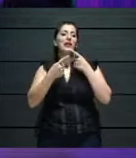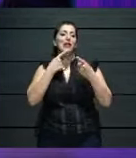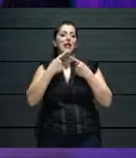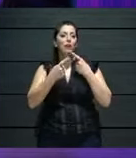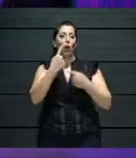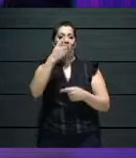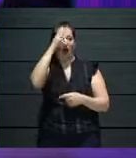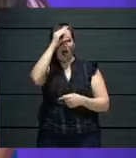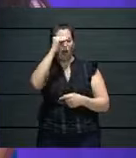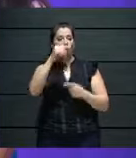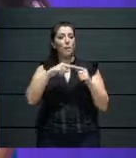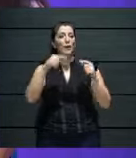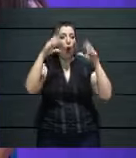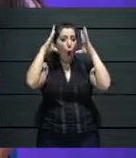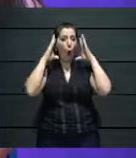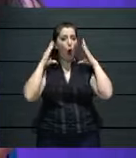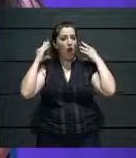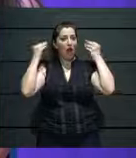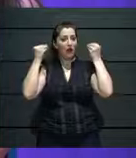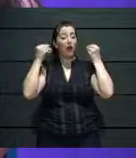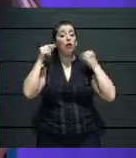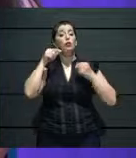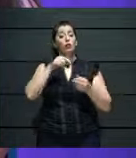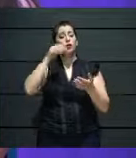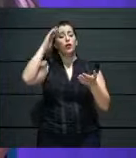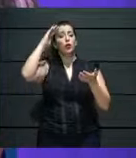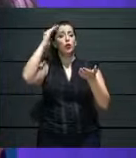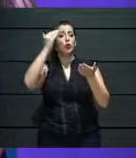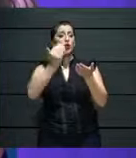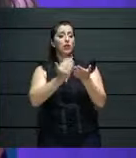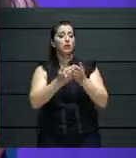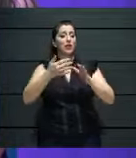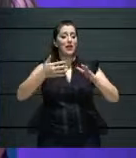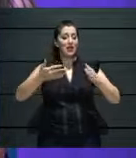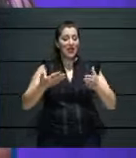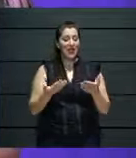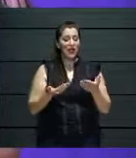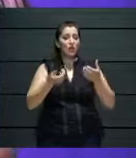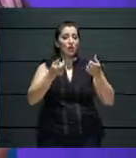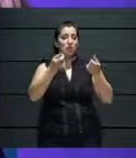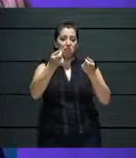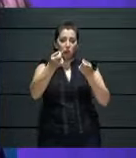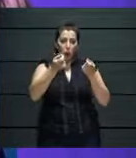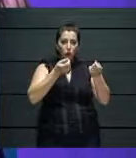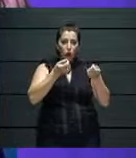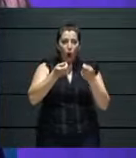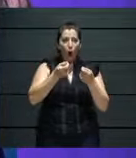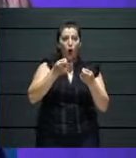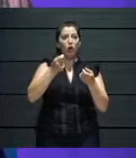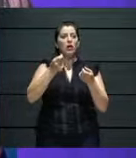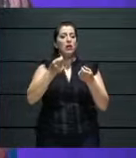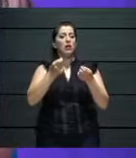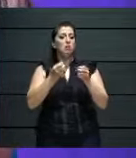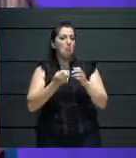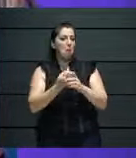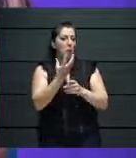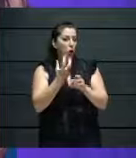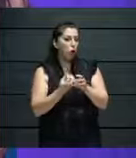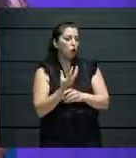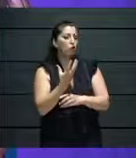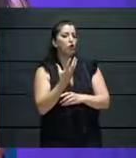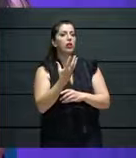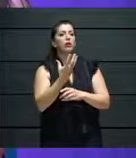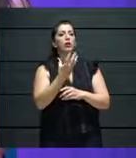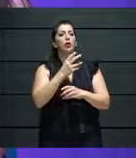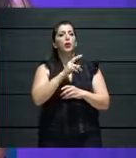NNT, Robert is responsible for curating, planning, and guiding the productions which are developed within the theatre company. He